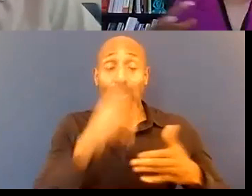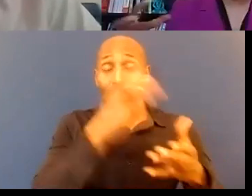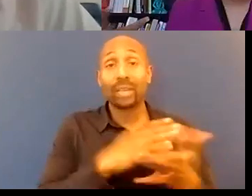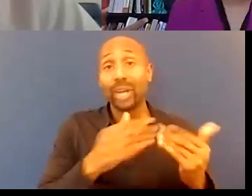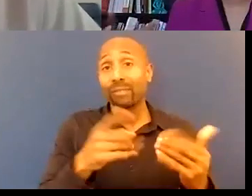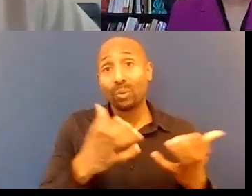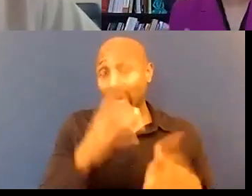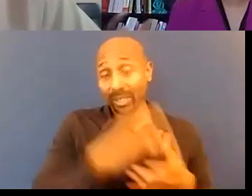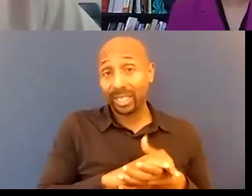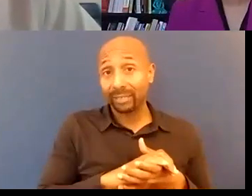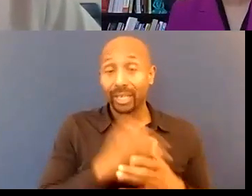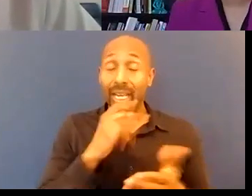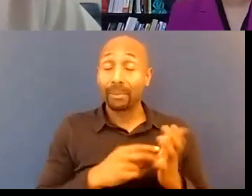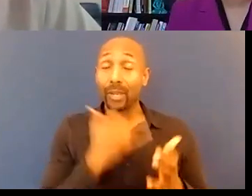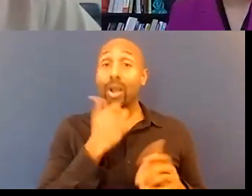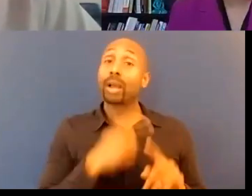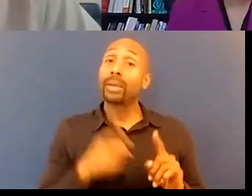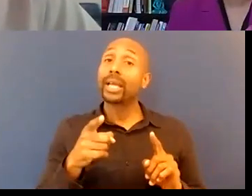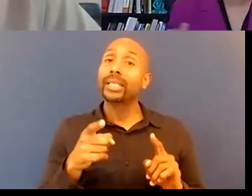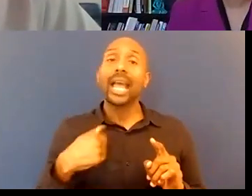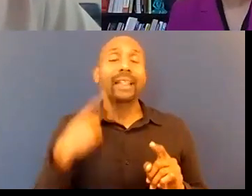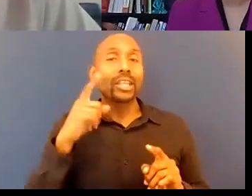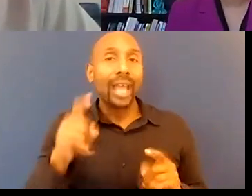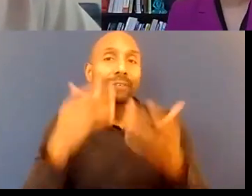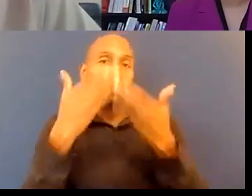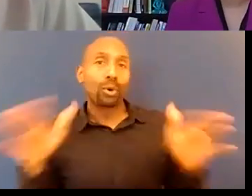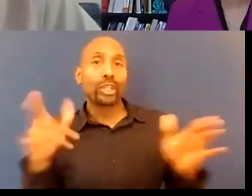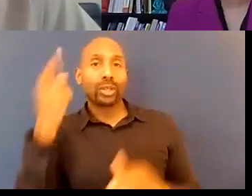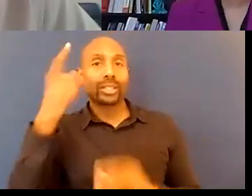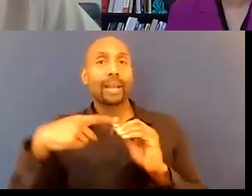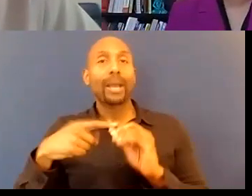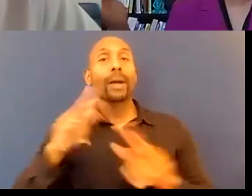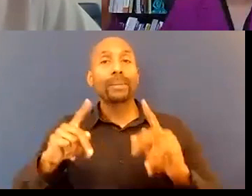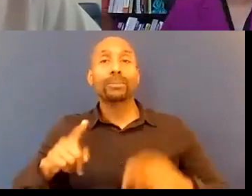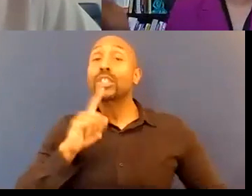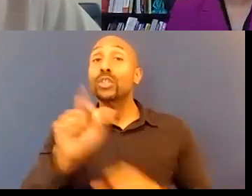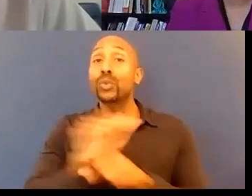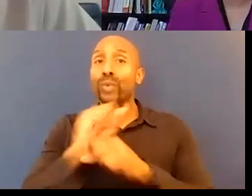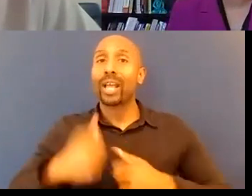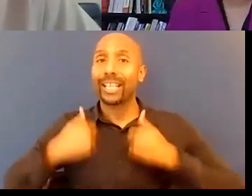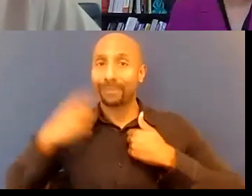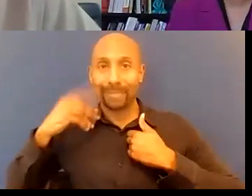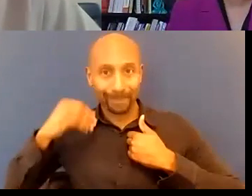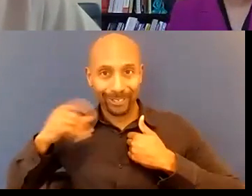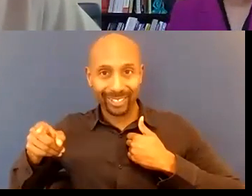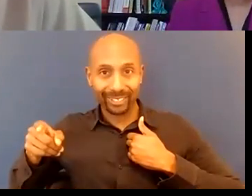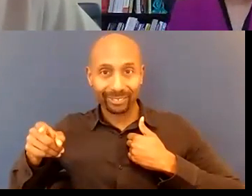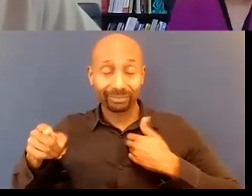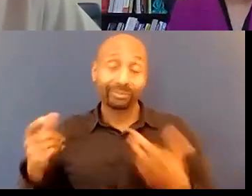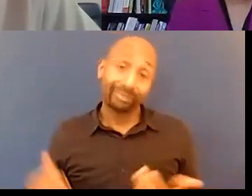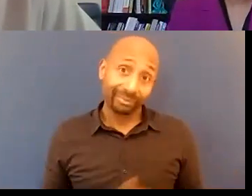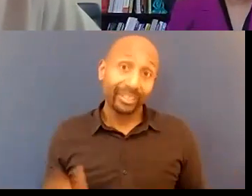have to broaden and have a better understanding about the lived experience that people are telling you folks are not in the street for no reason